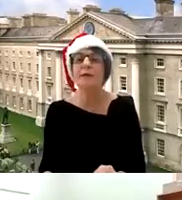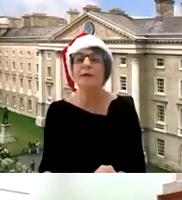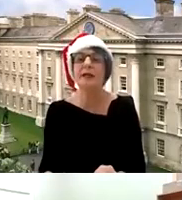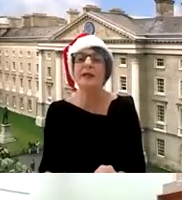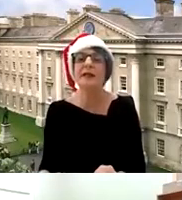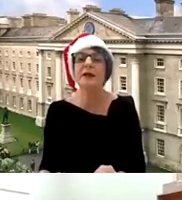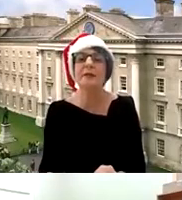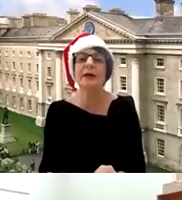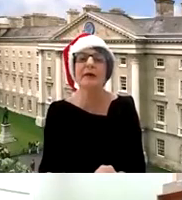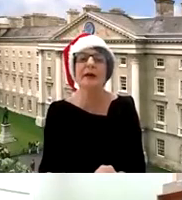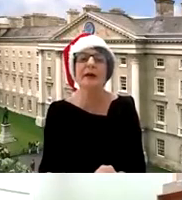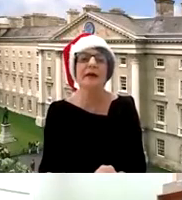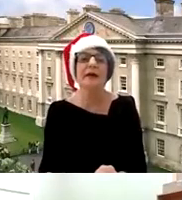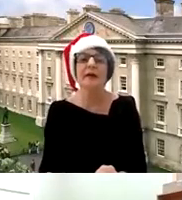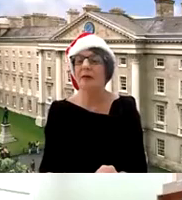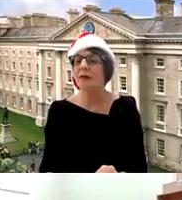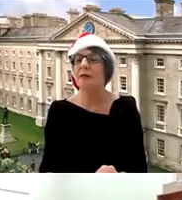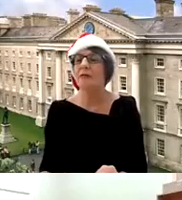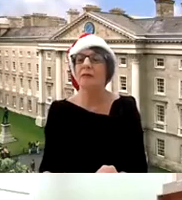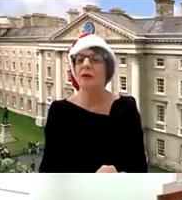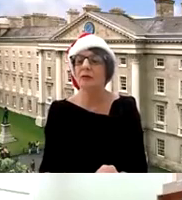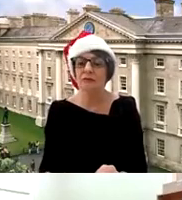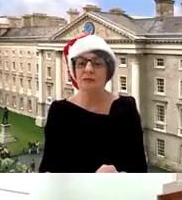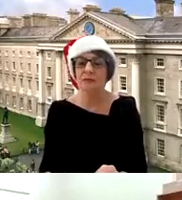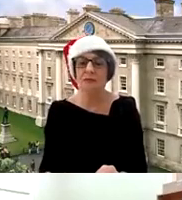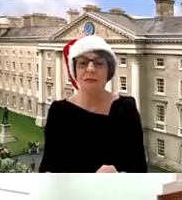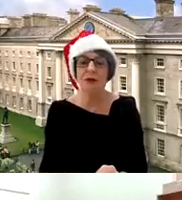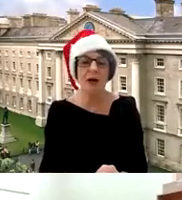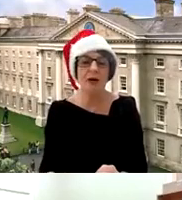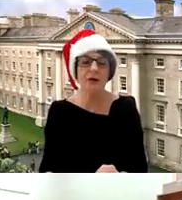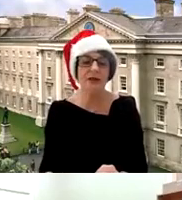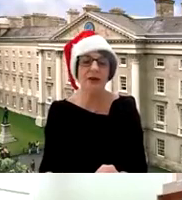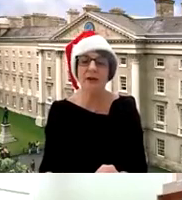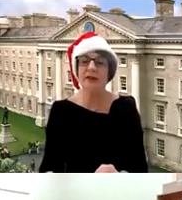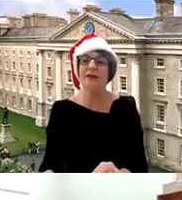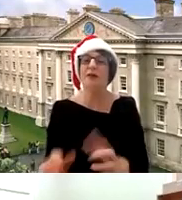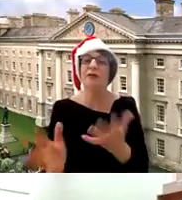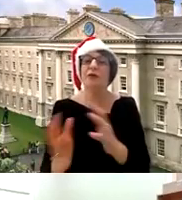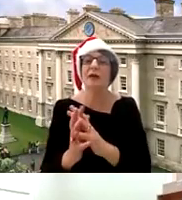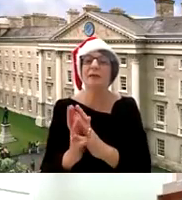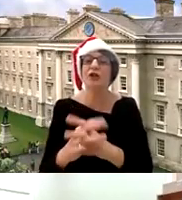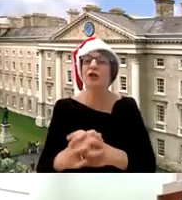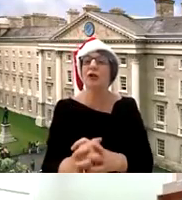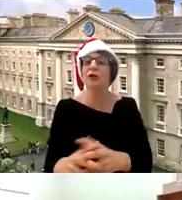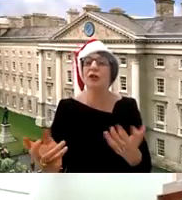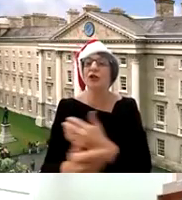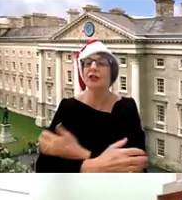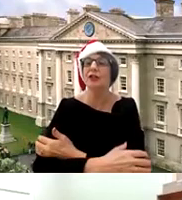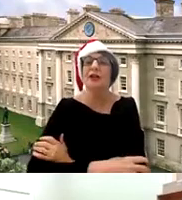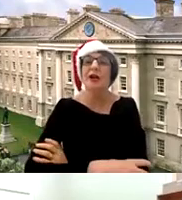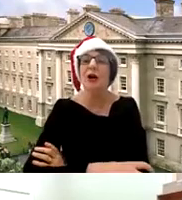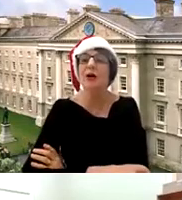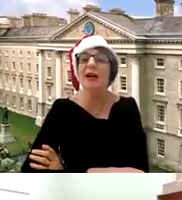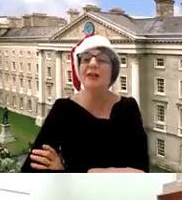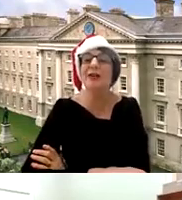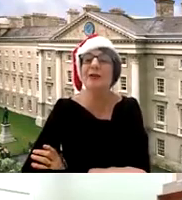didn't see her mary no okay and nothing has come in so maybe she didn't get joined